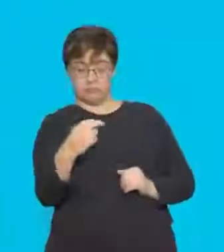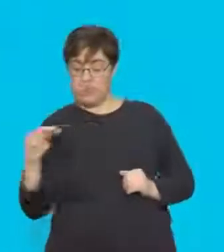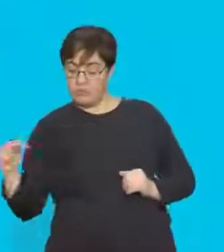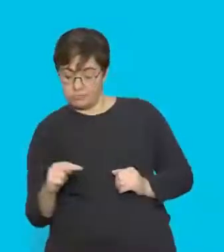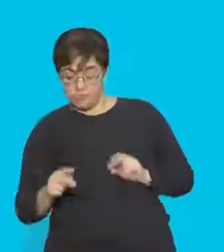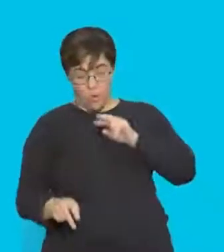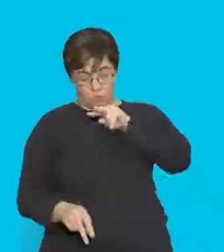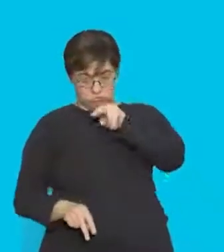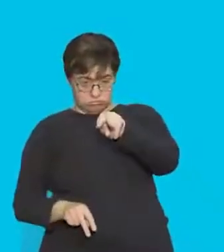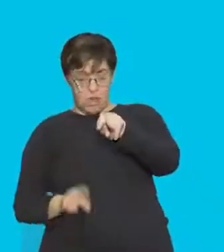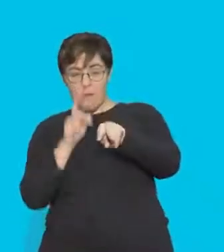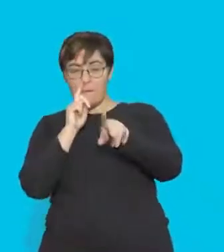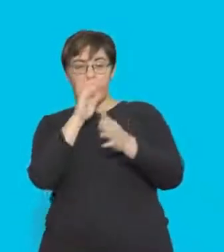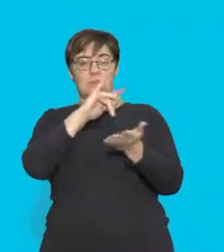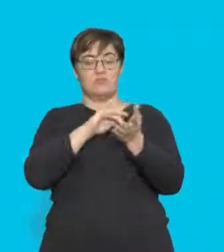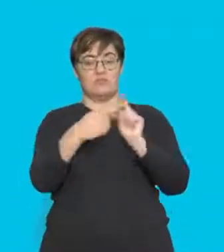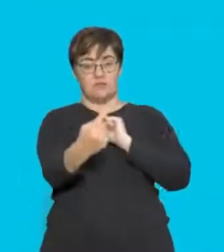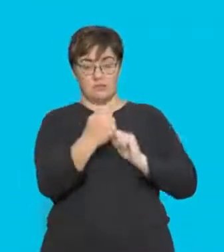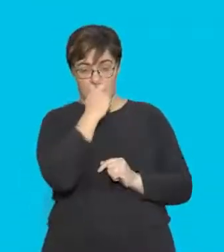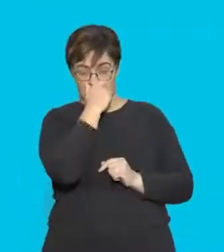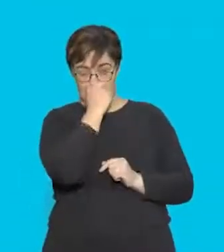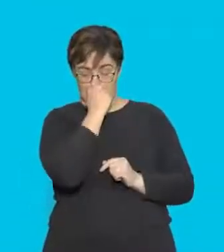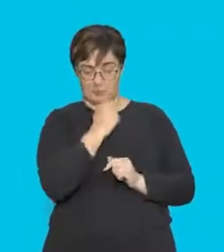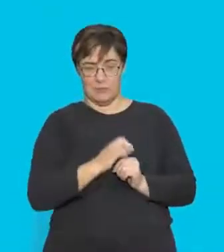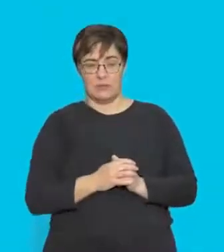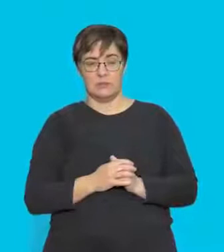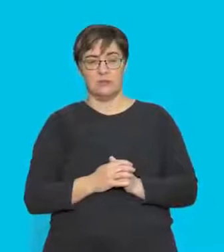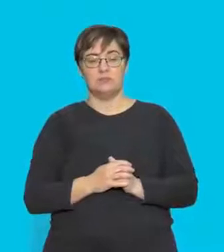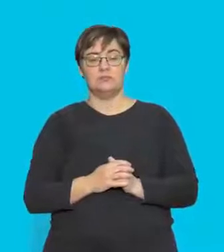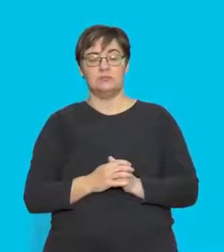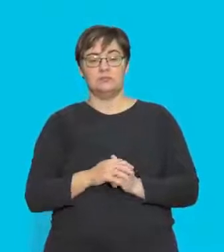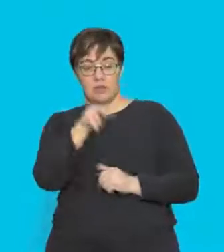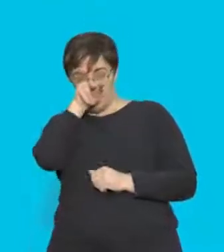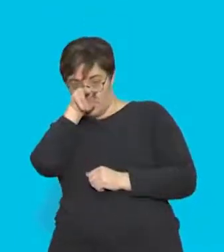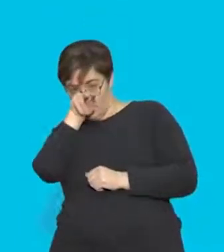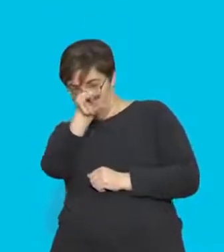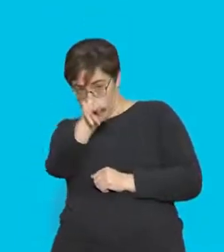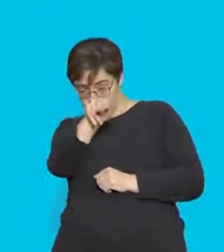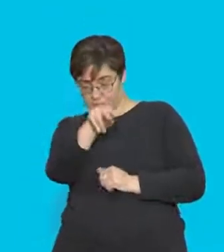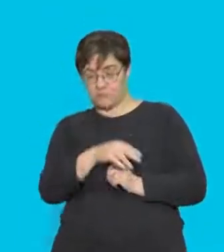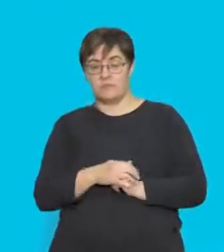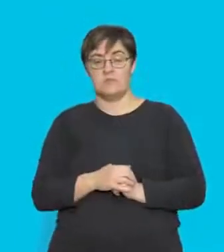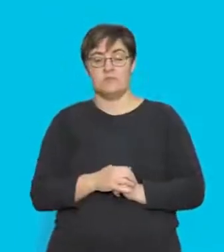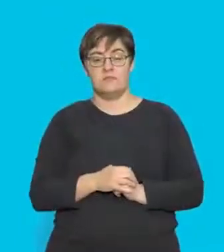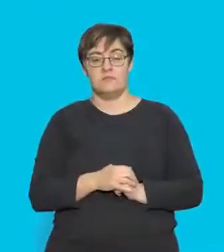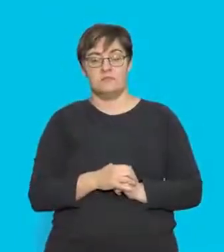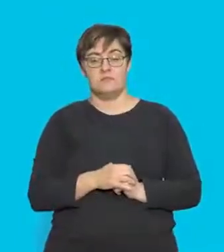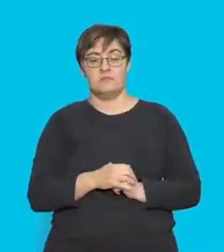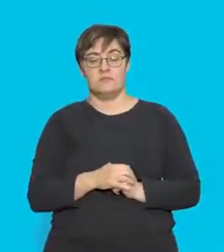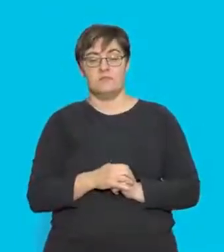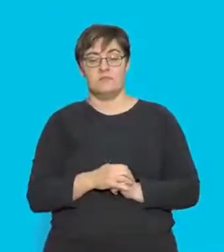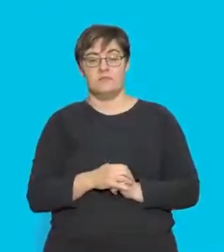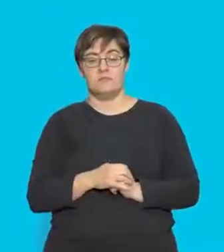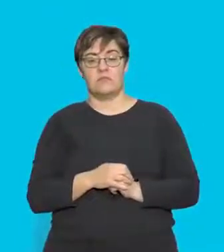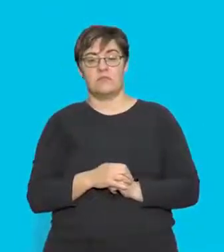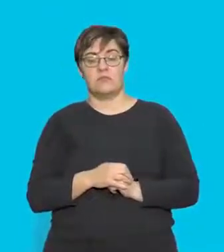and showing a different position. So now, if I have taken a cross-section, and my eye is looking from the